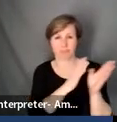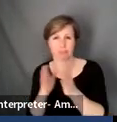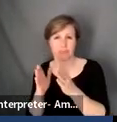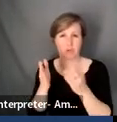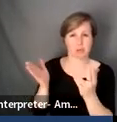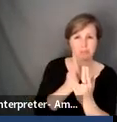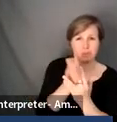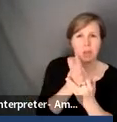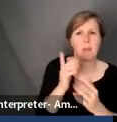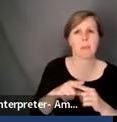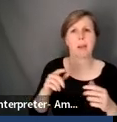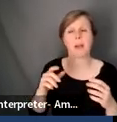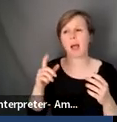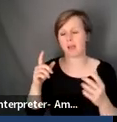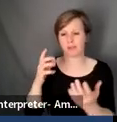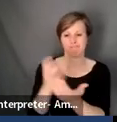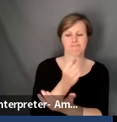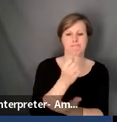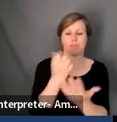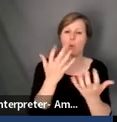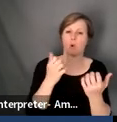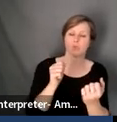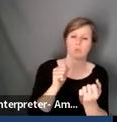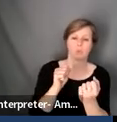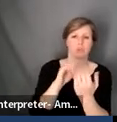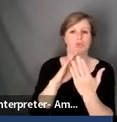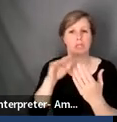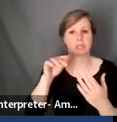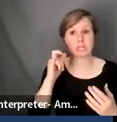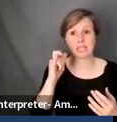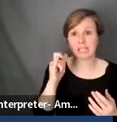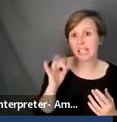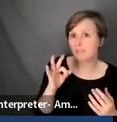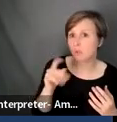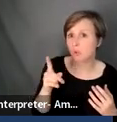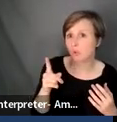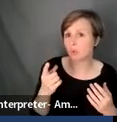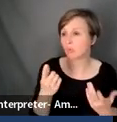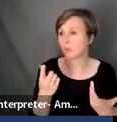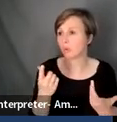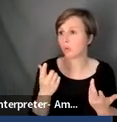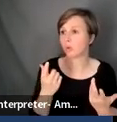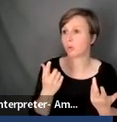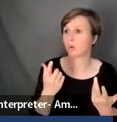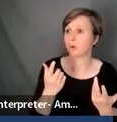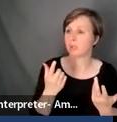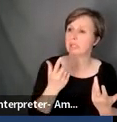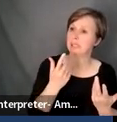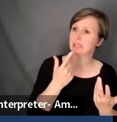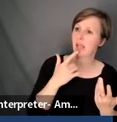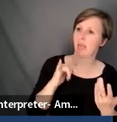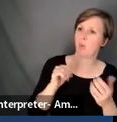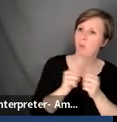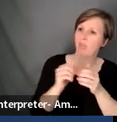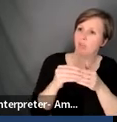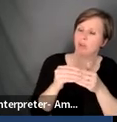think it's important that we address this. And so if you present it in a space of grace, um, oftentimes you'll receive grace. Um,